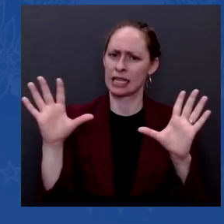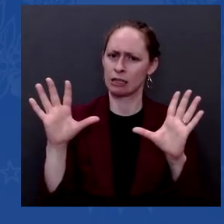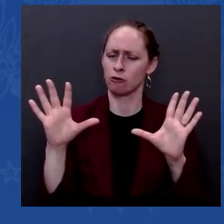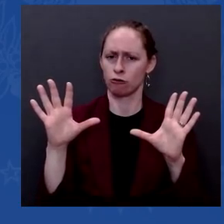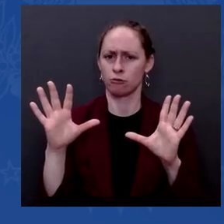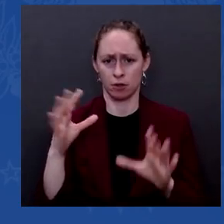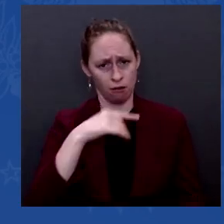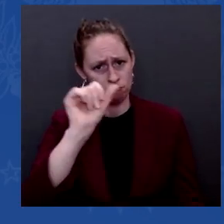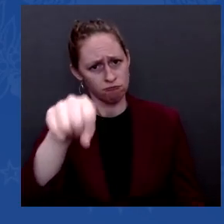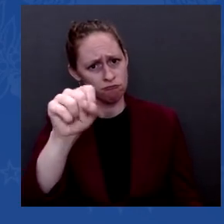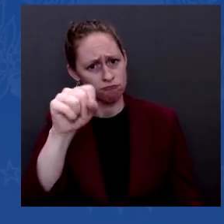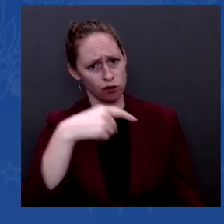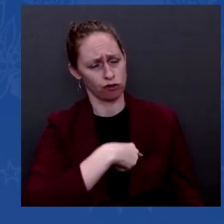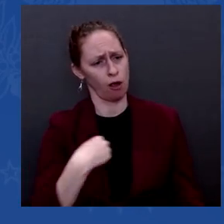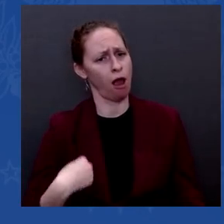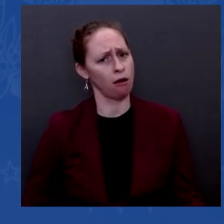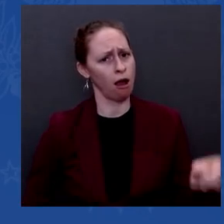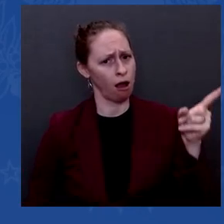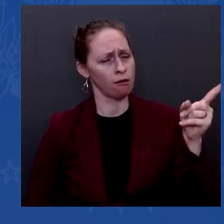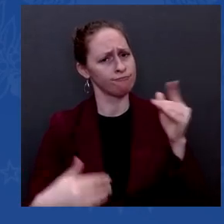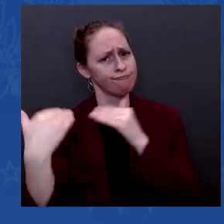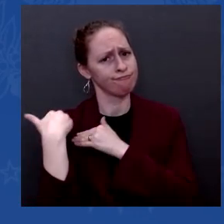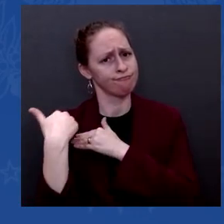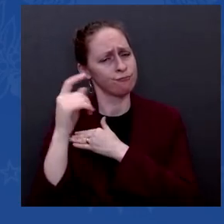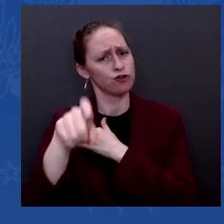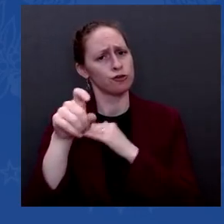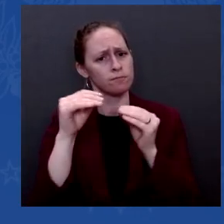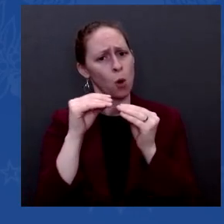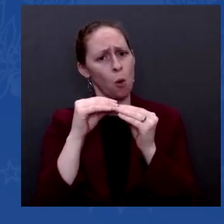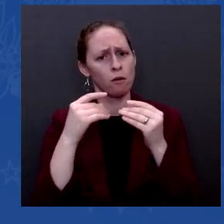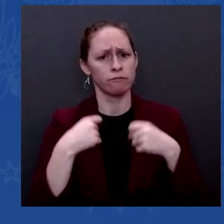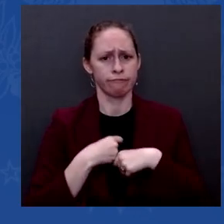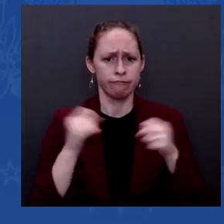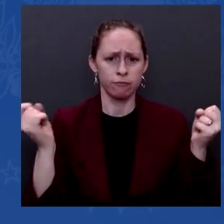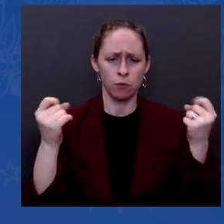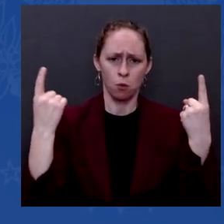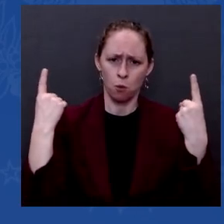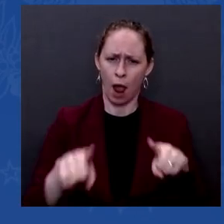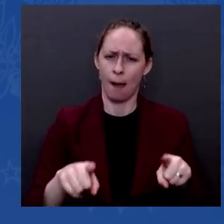source of the virus was and where it came from. Yes.